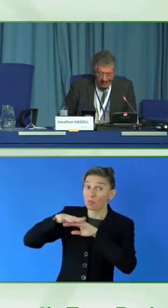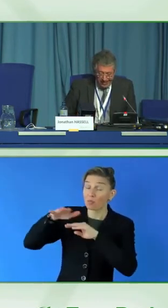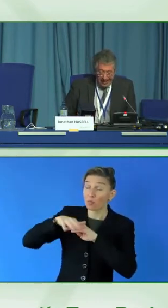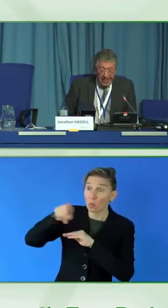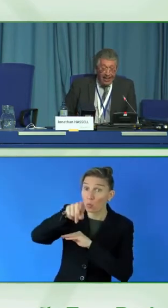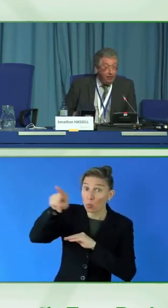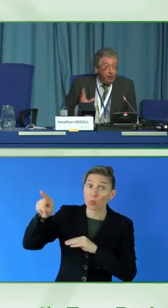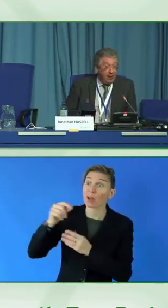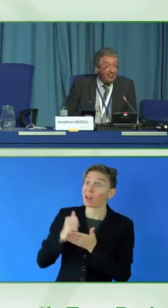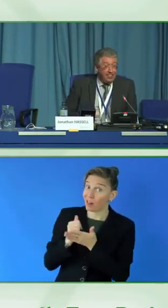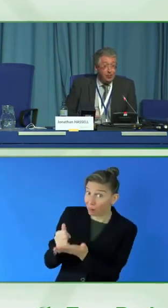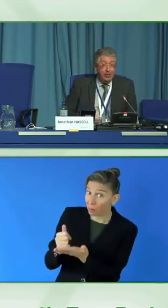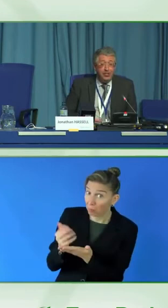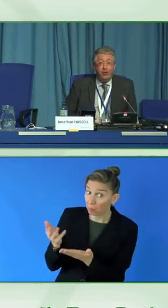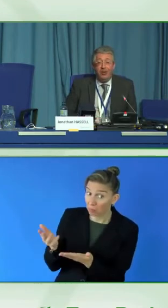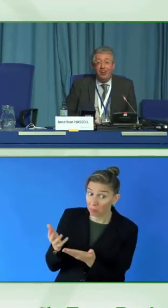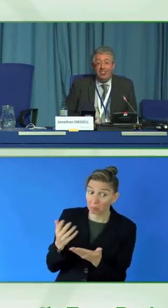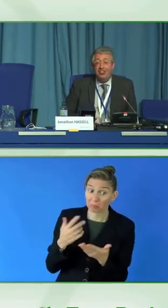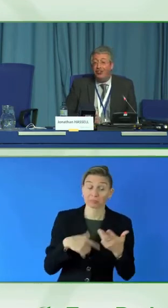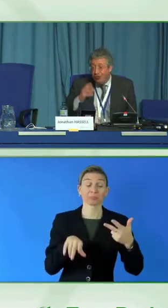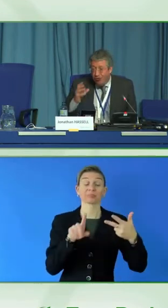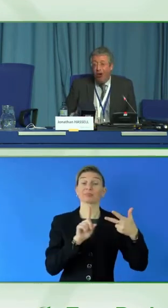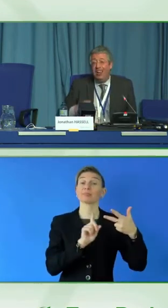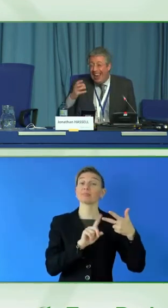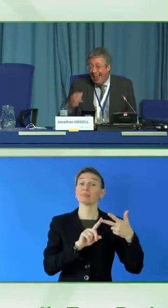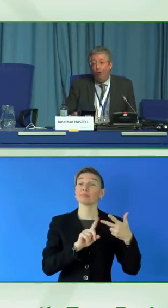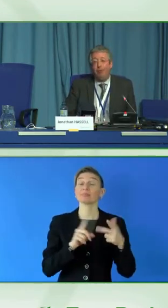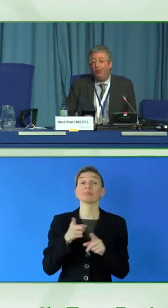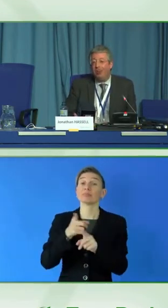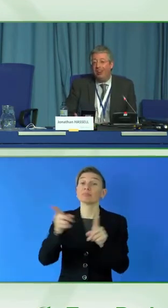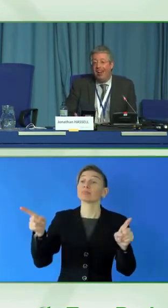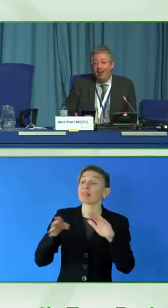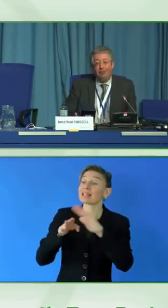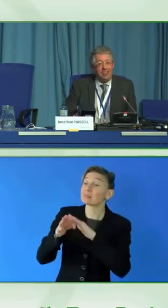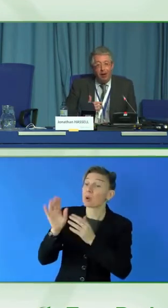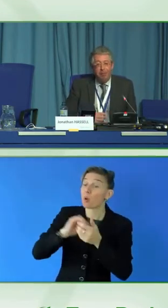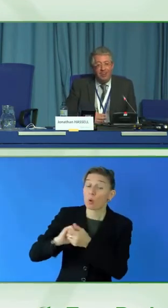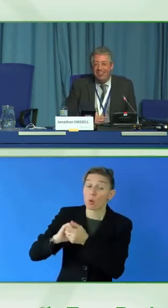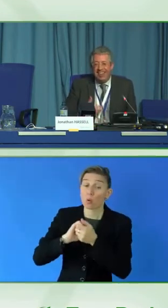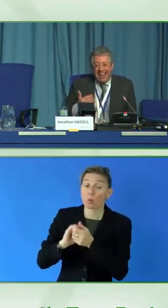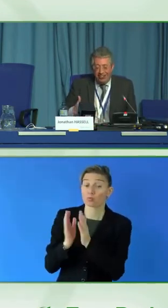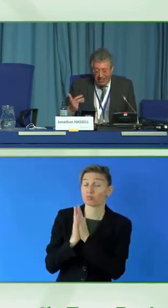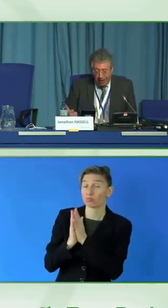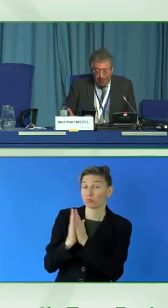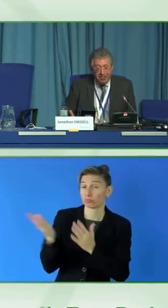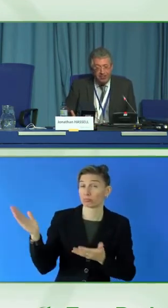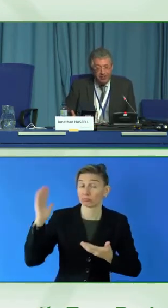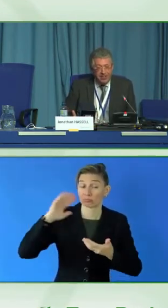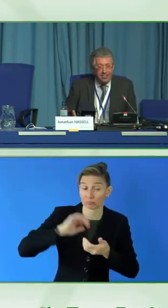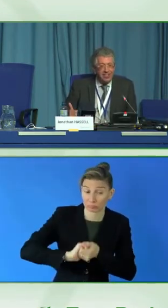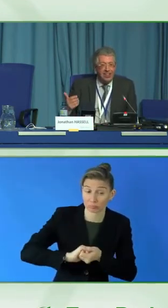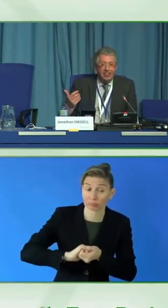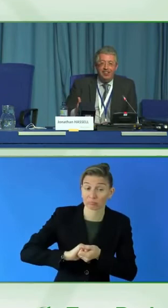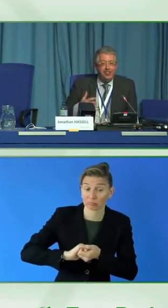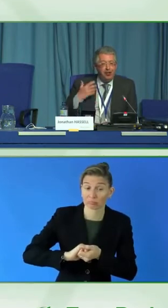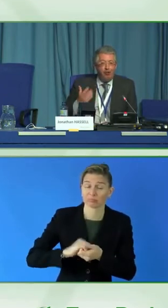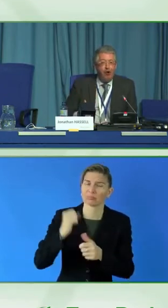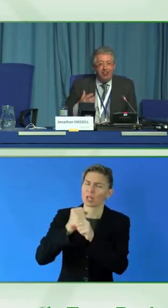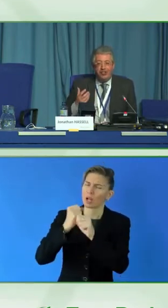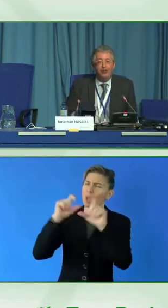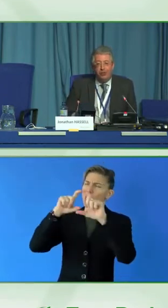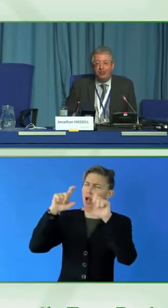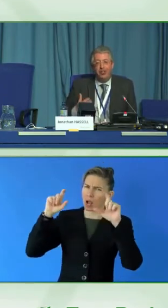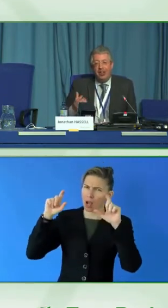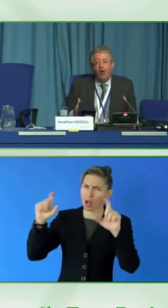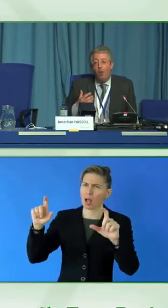need? And if you're an accessibility organization who try and help companies actually get better at this, this is